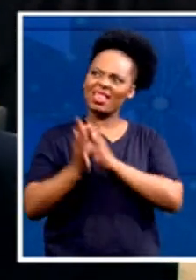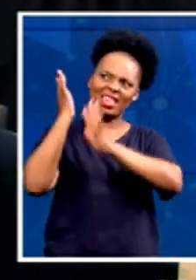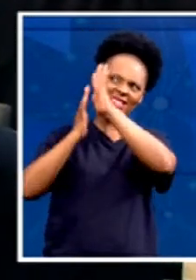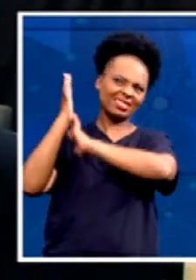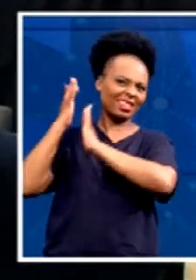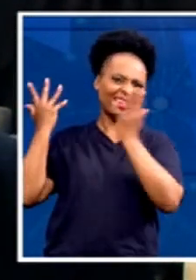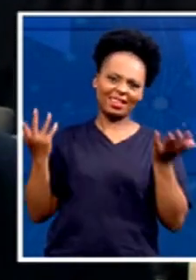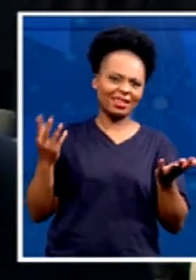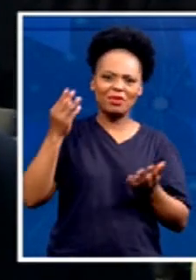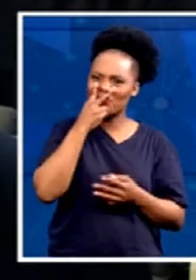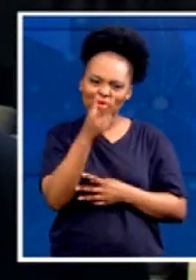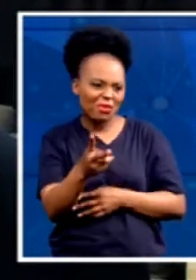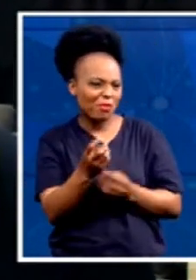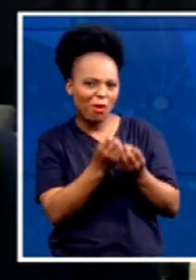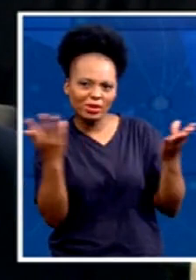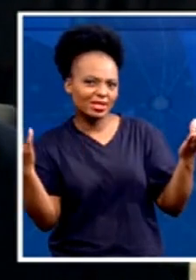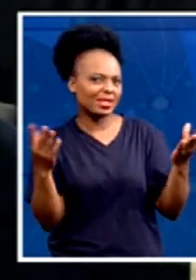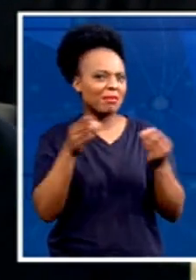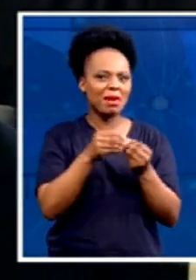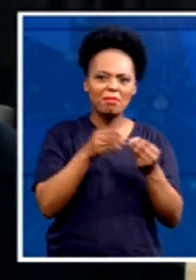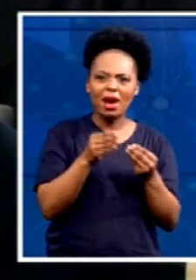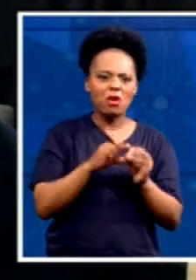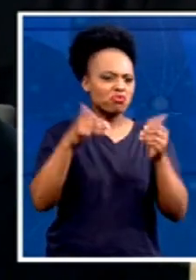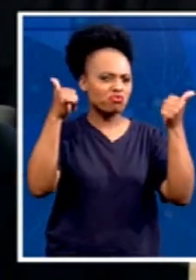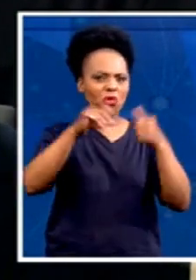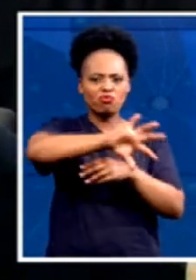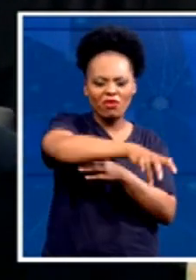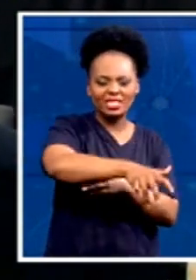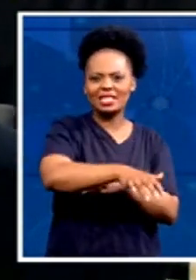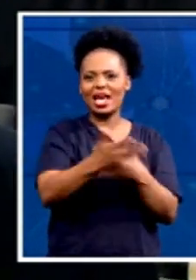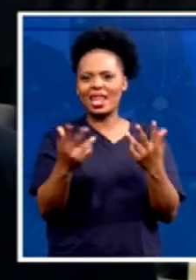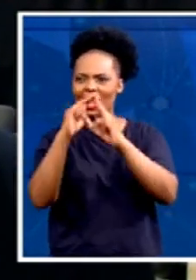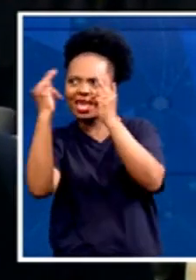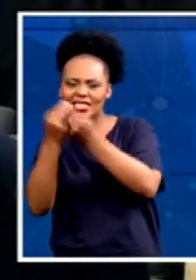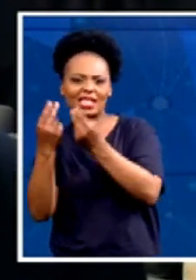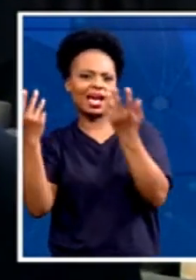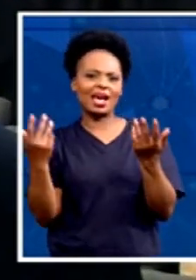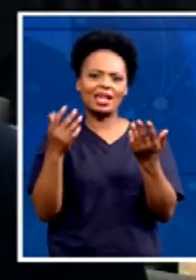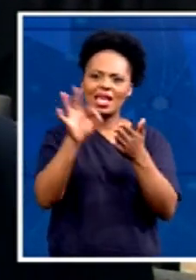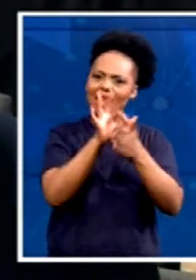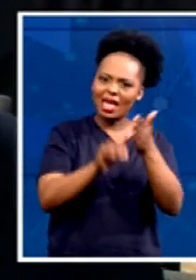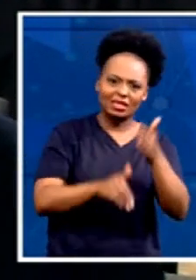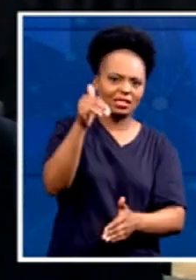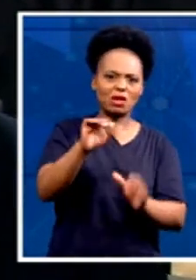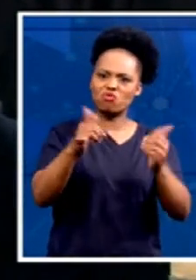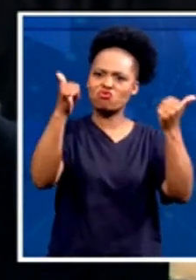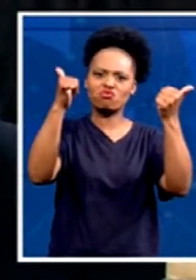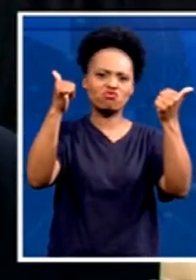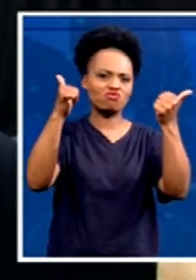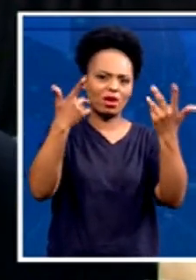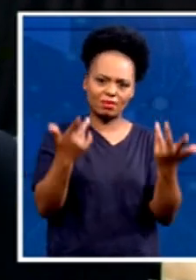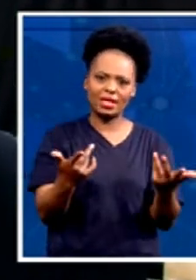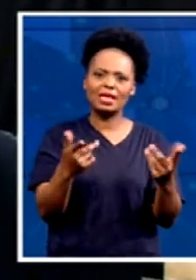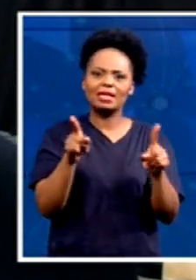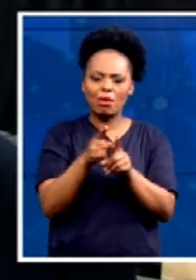in a provincial national election, that wave flows over to municipal elections. And we hope to